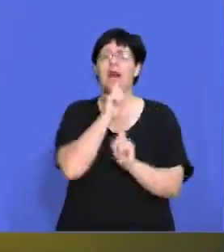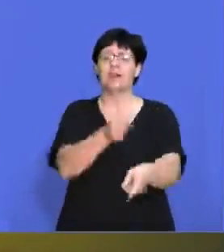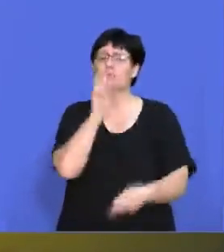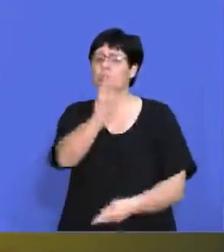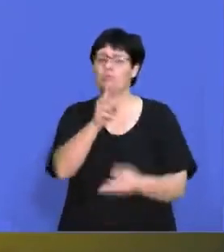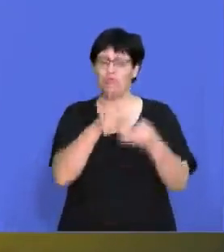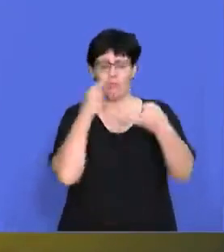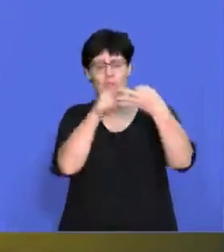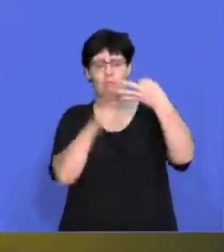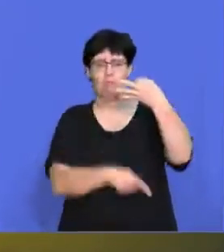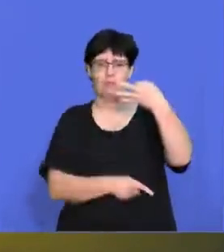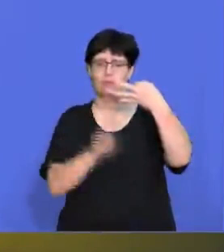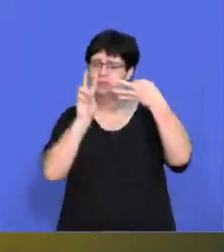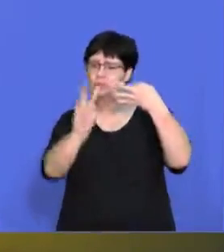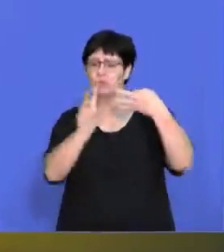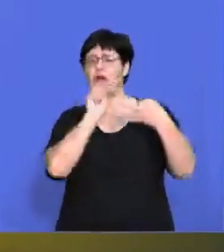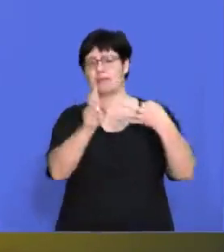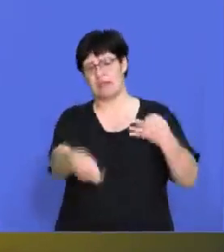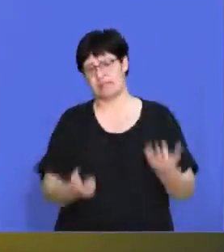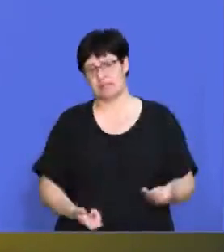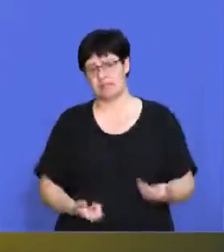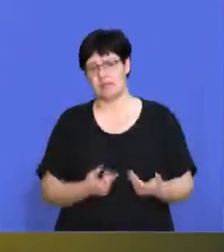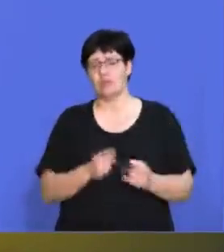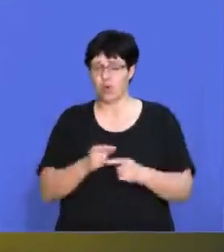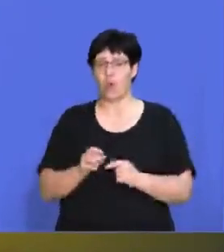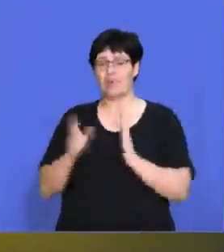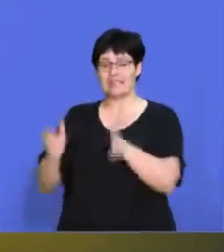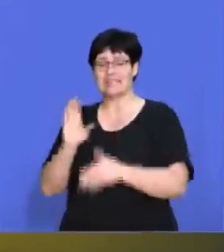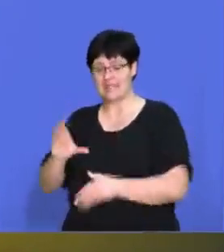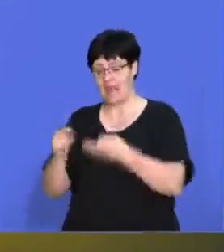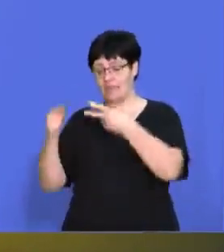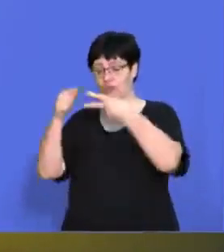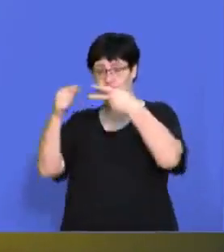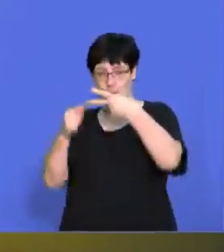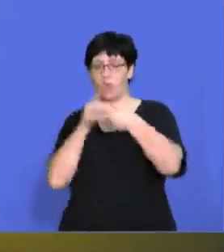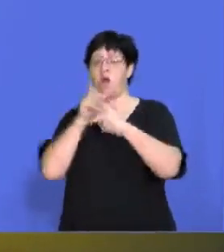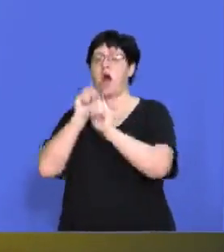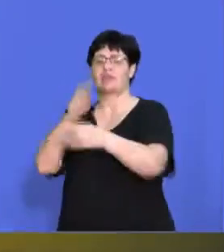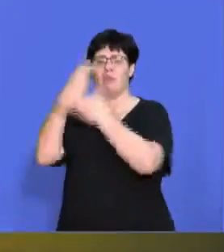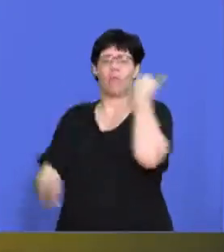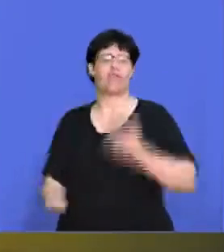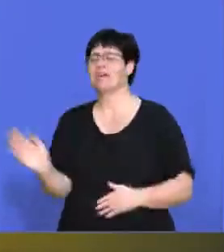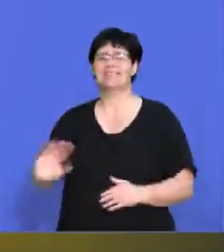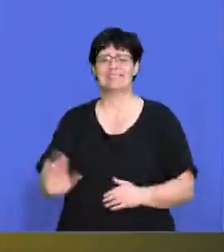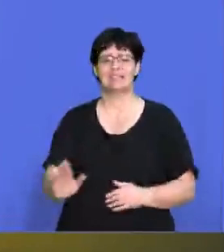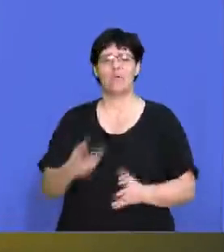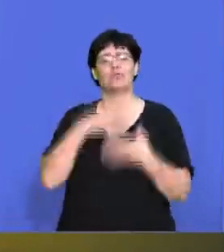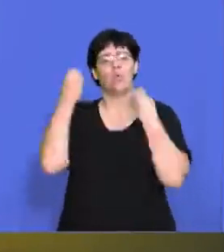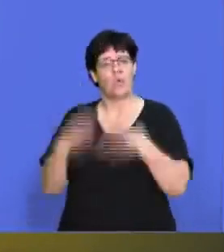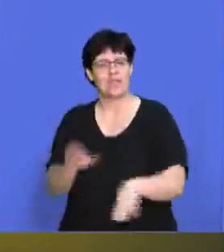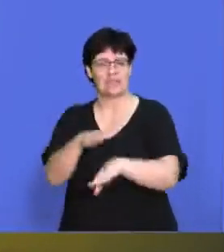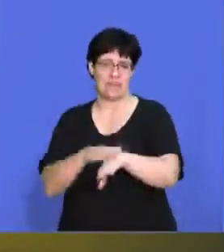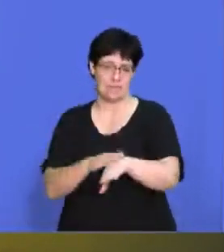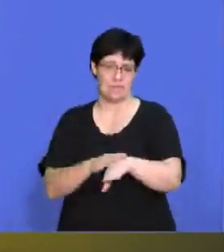from Section B and answer the two essay questions from Section C. You're going to be